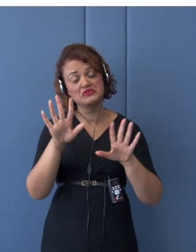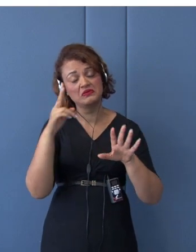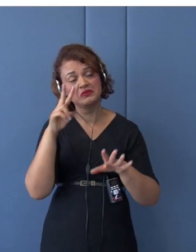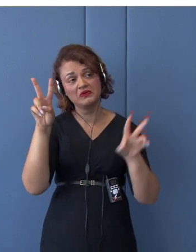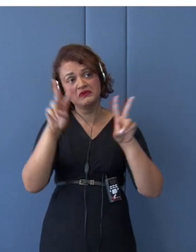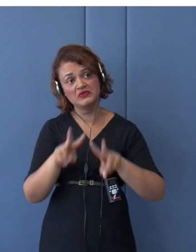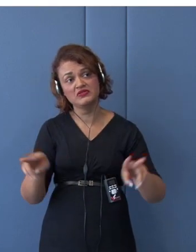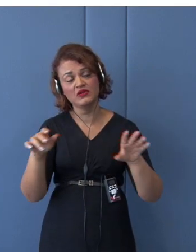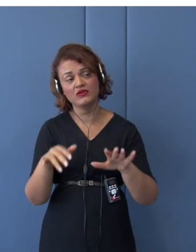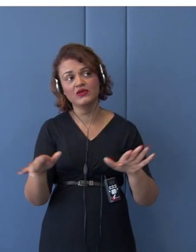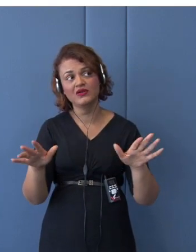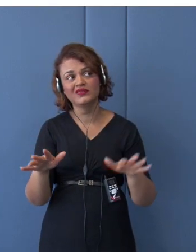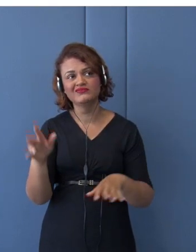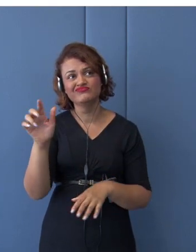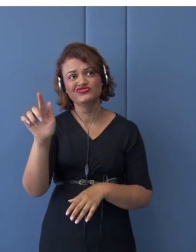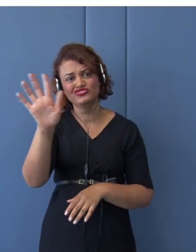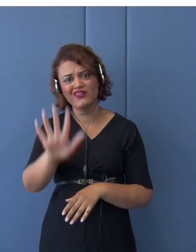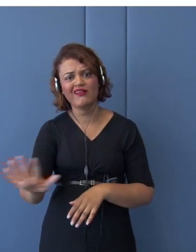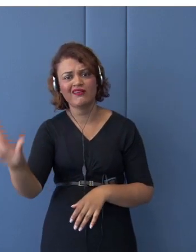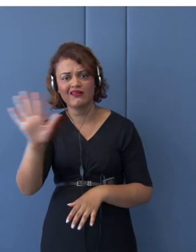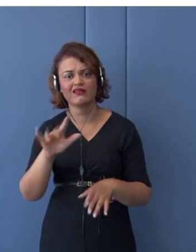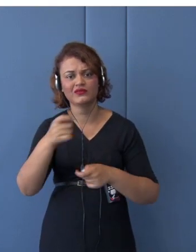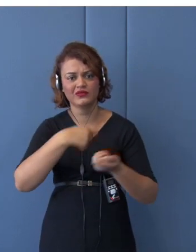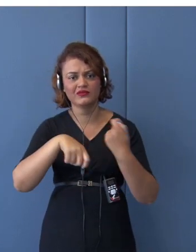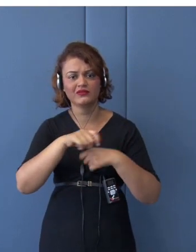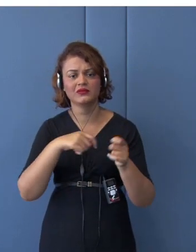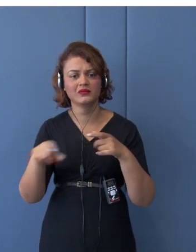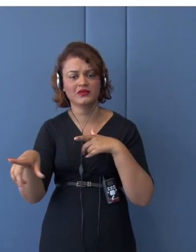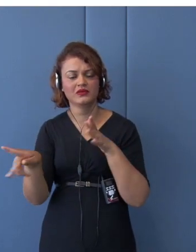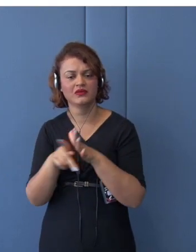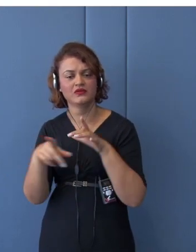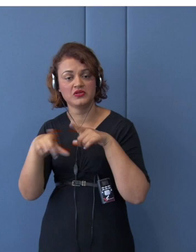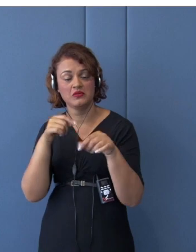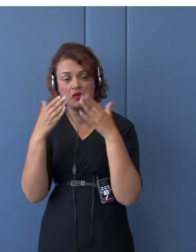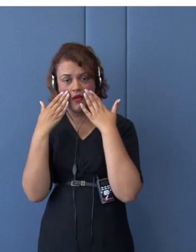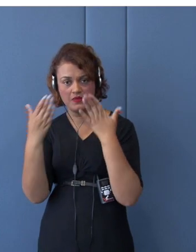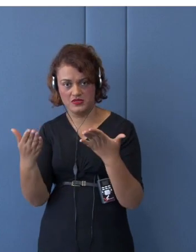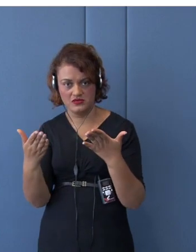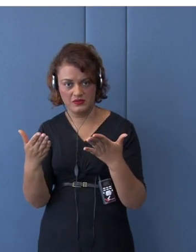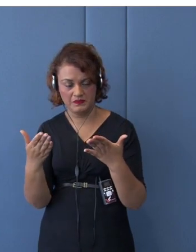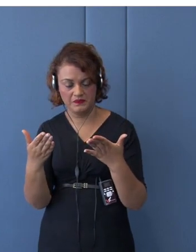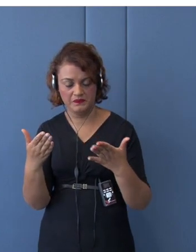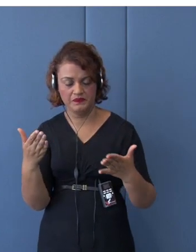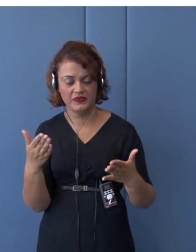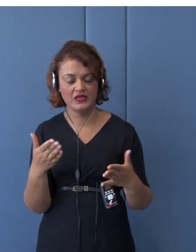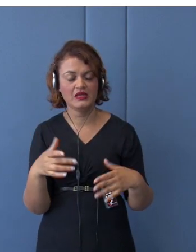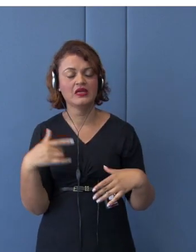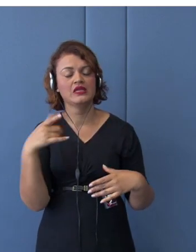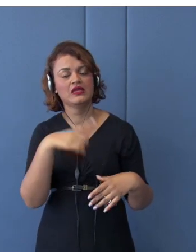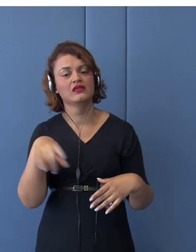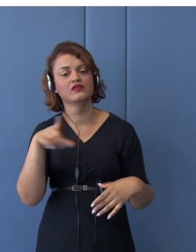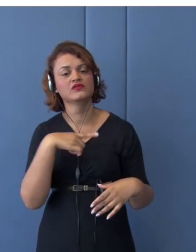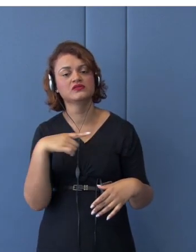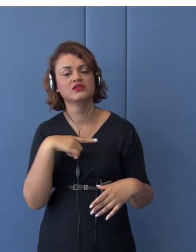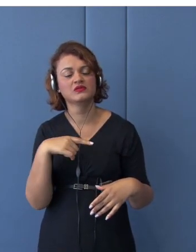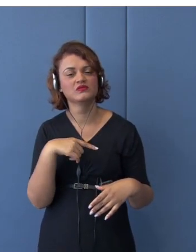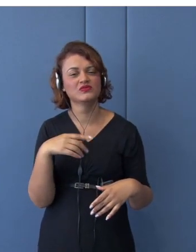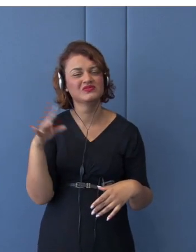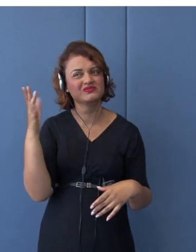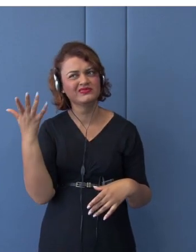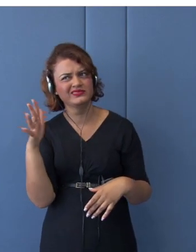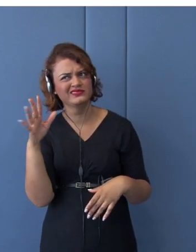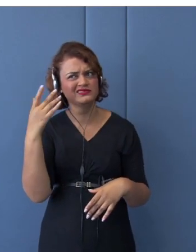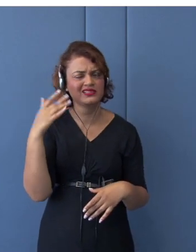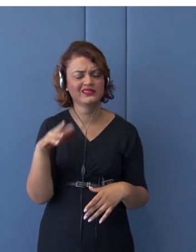All right. So, this is a sort of quick review of TPP. As I said, the very high duty elimination